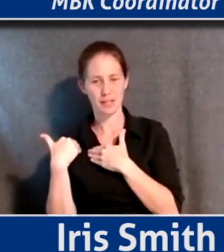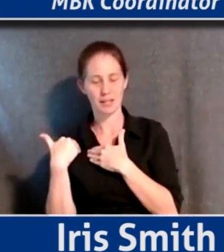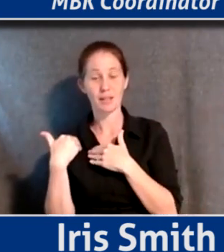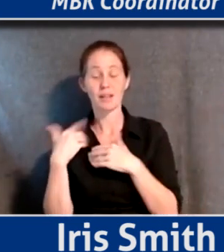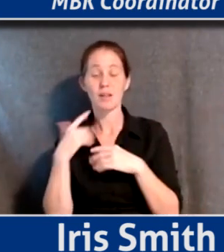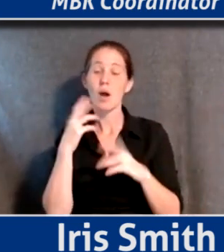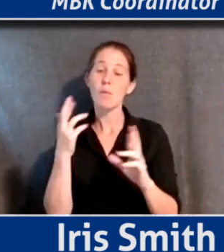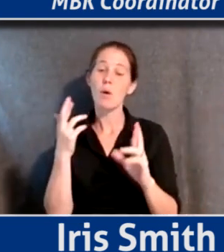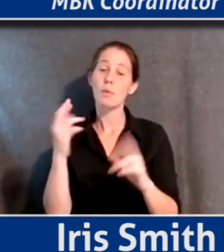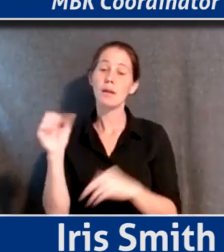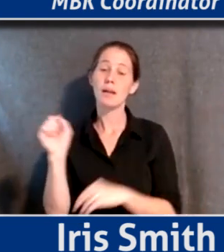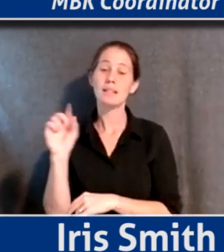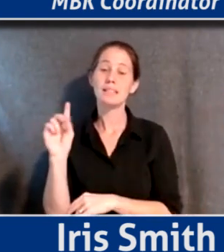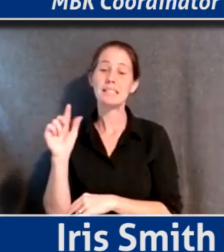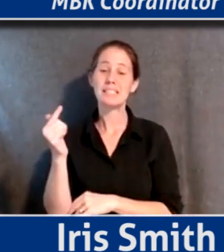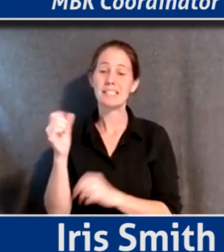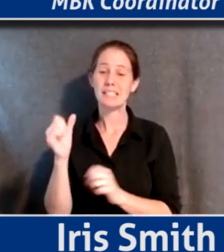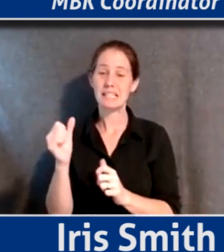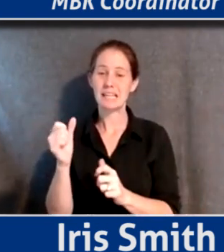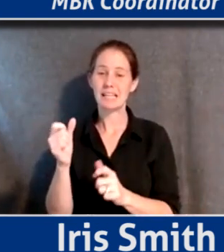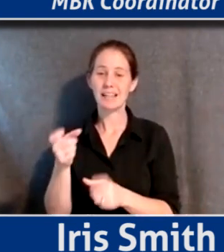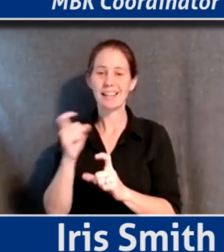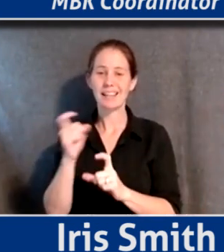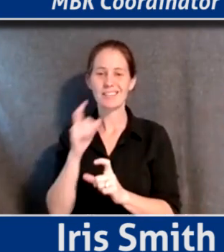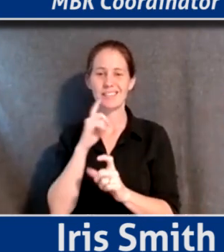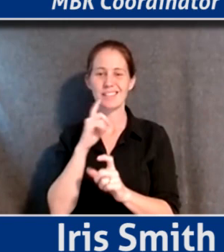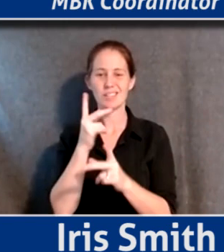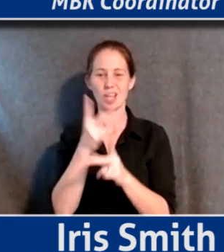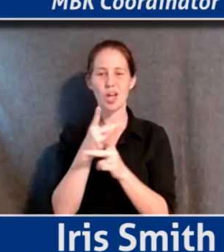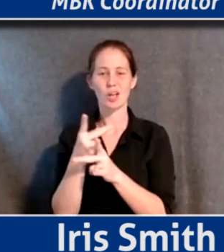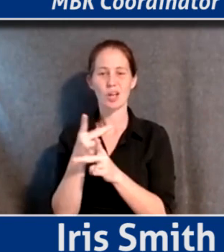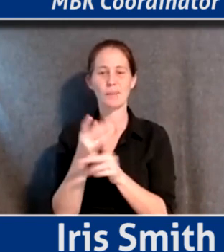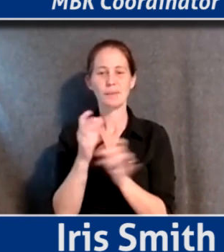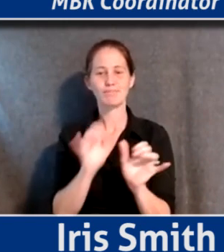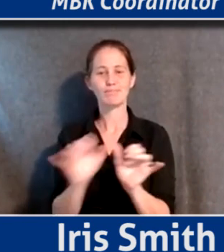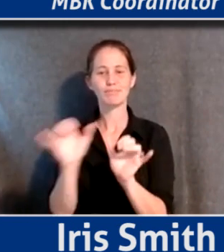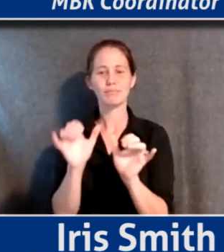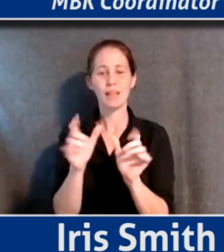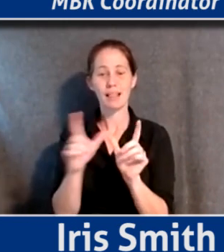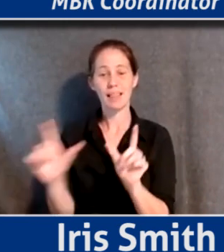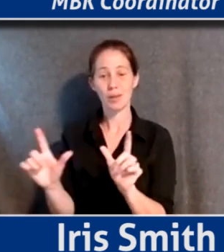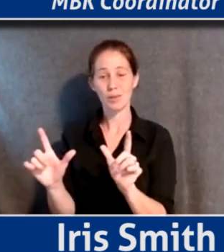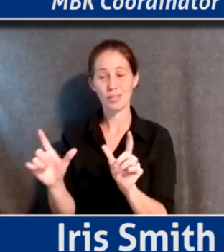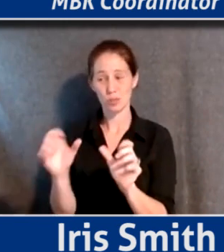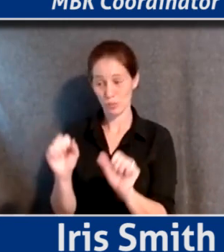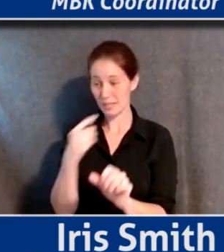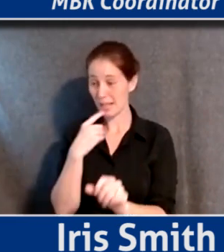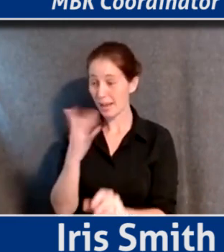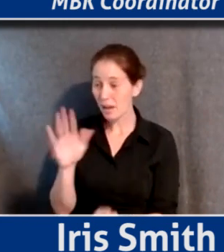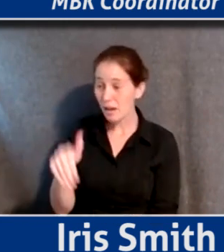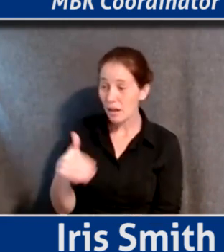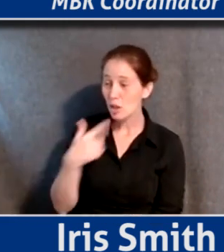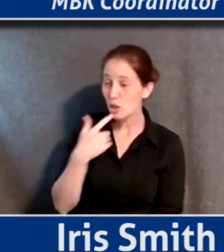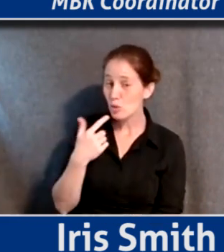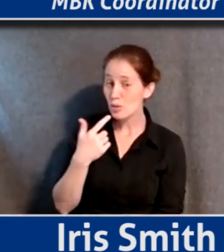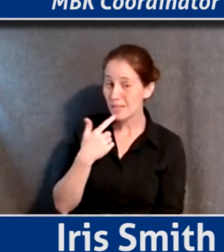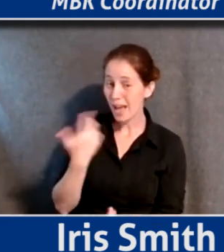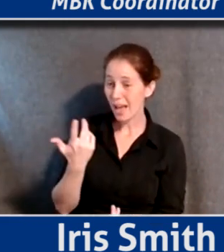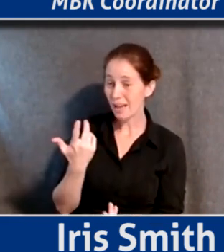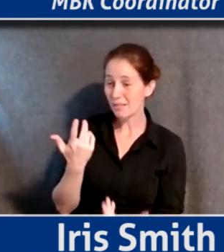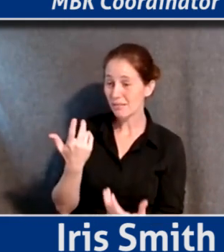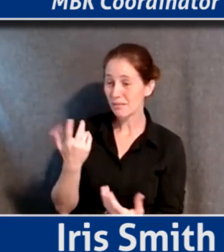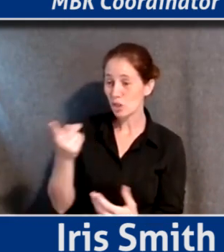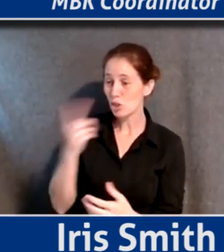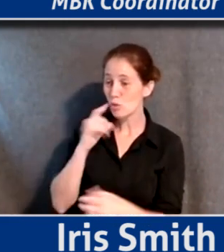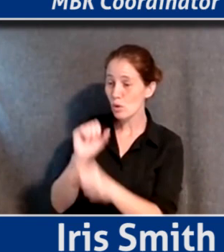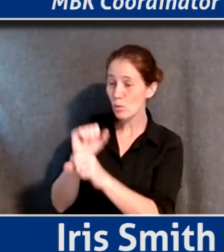SDGs, again, can lend us this common language so that we can say, you said that you were working on no poverty, but I'm still seeing poverty